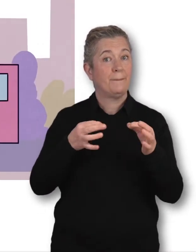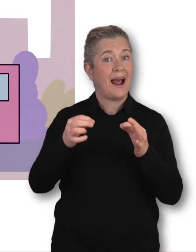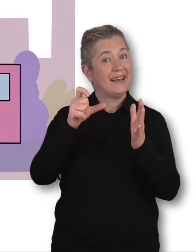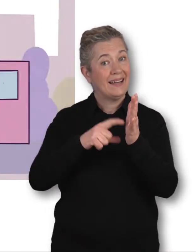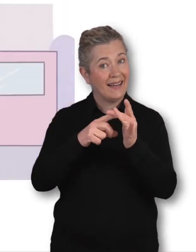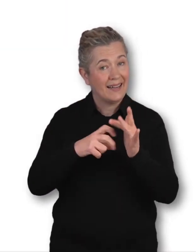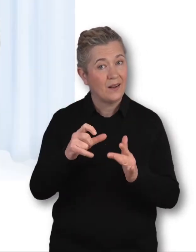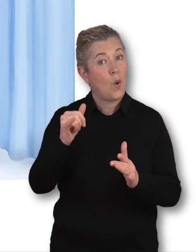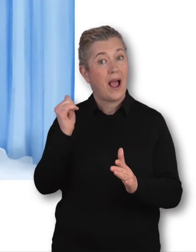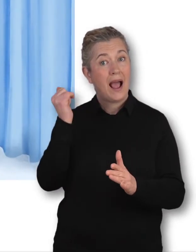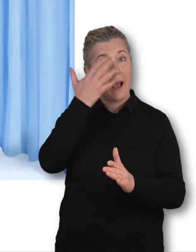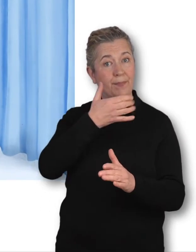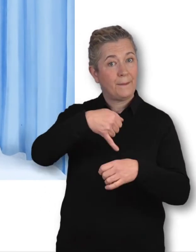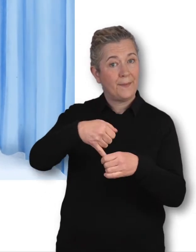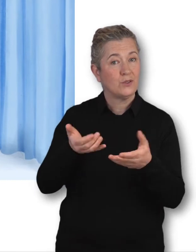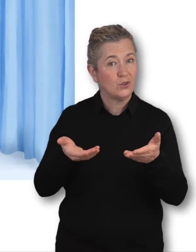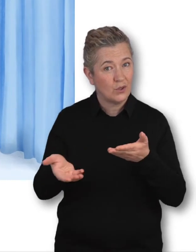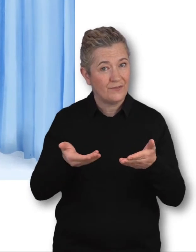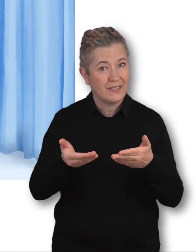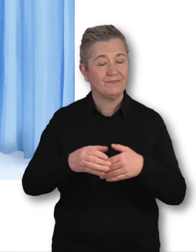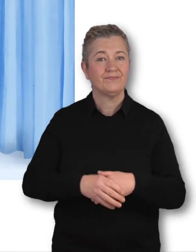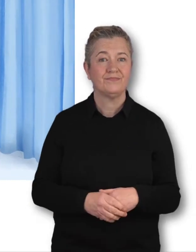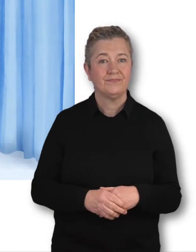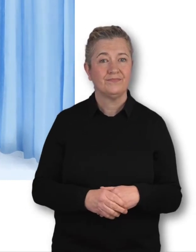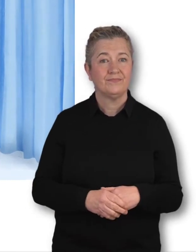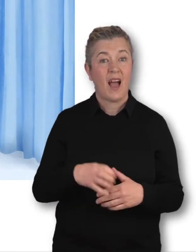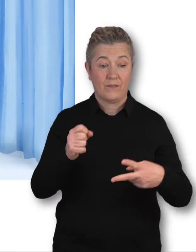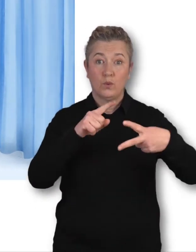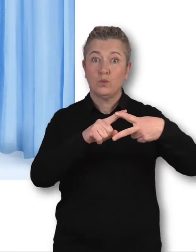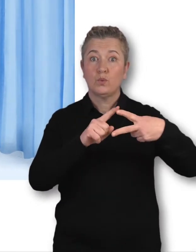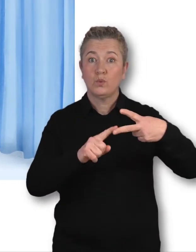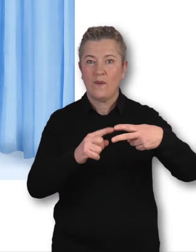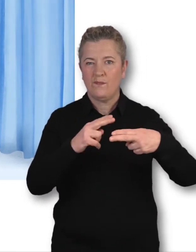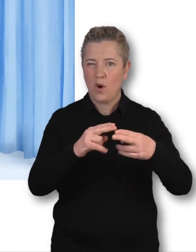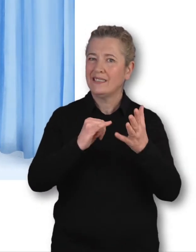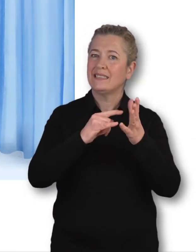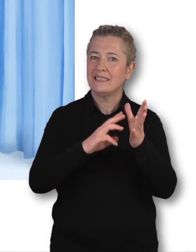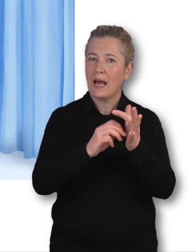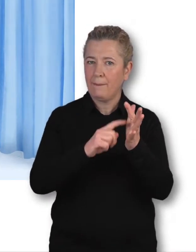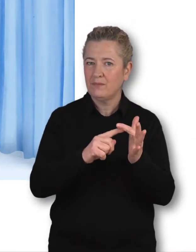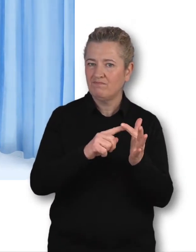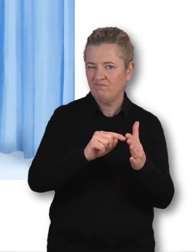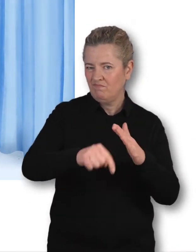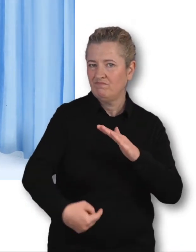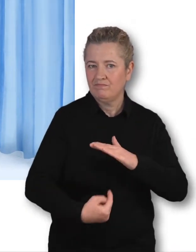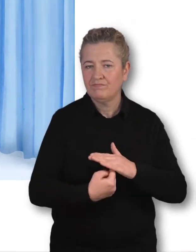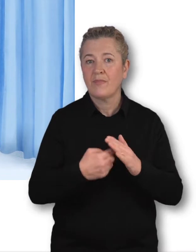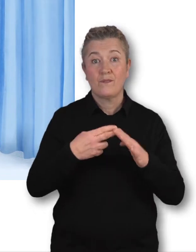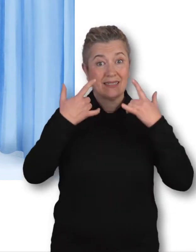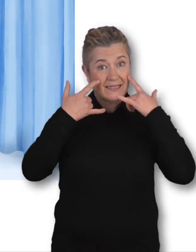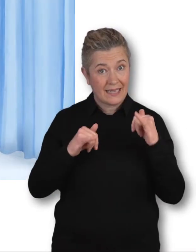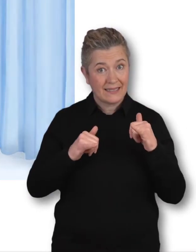medical services. You have two options when it comes to collecting a sample for your cervical screening test.